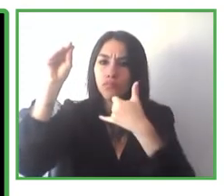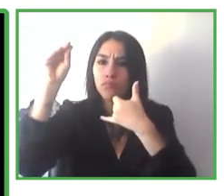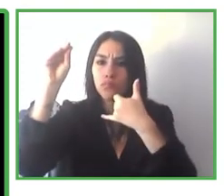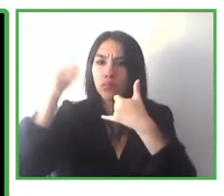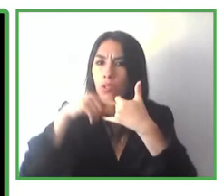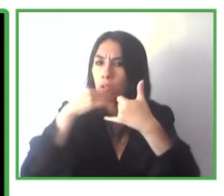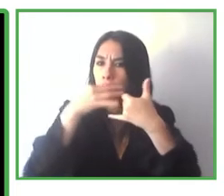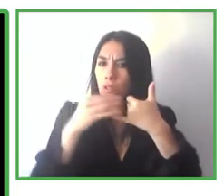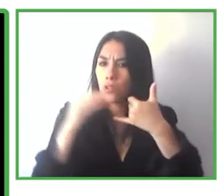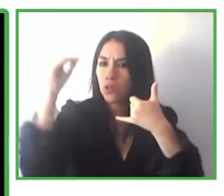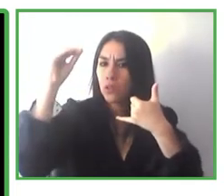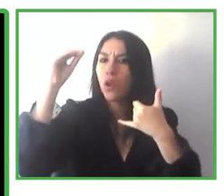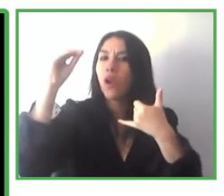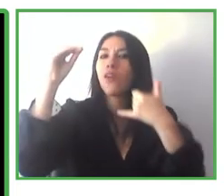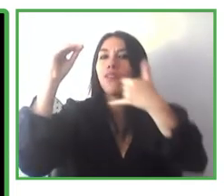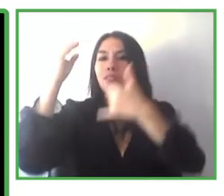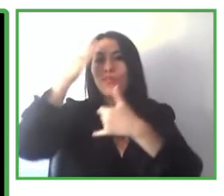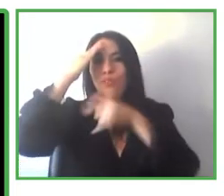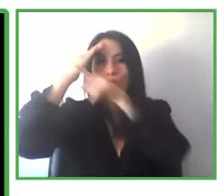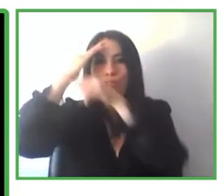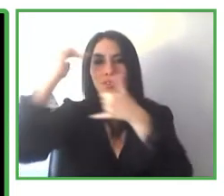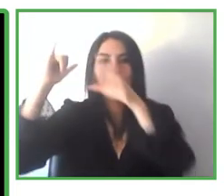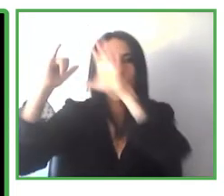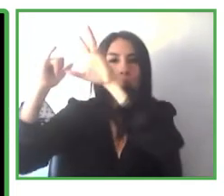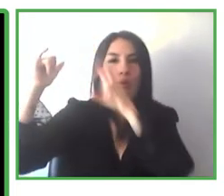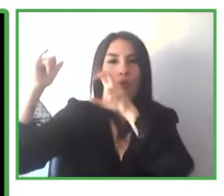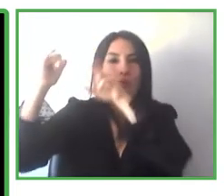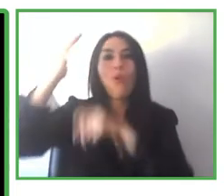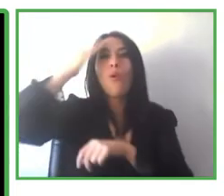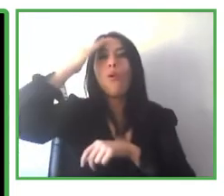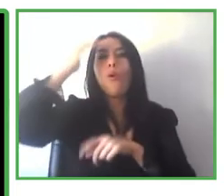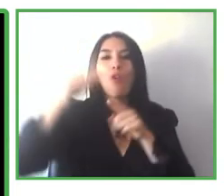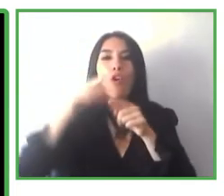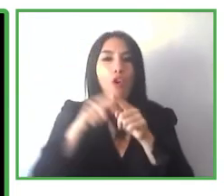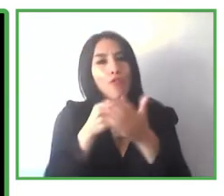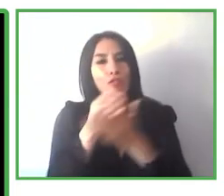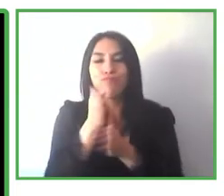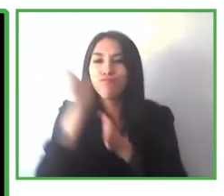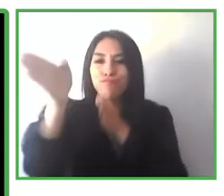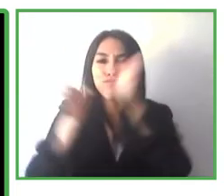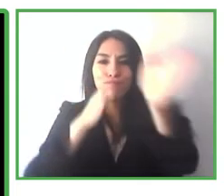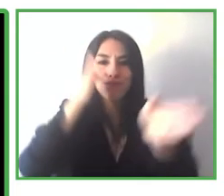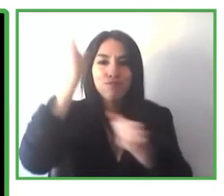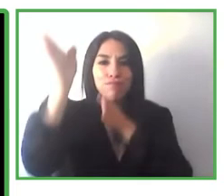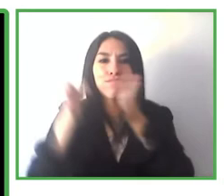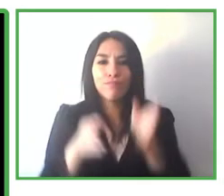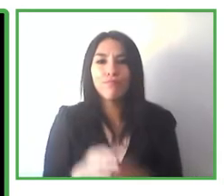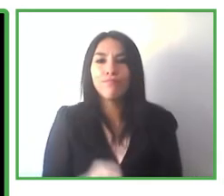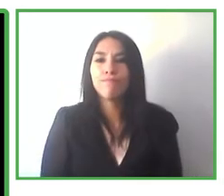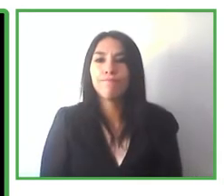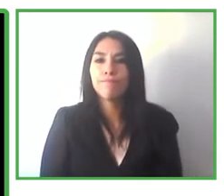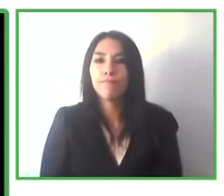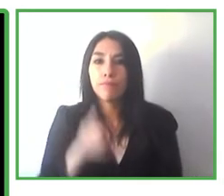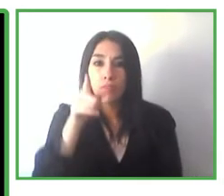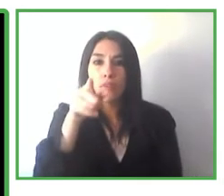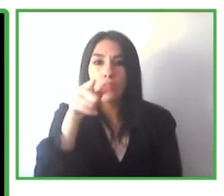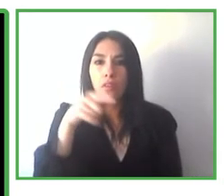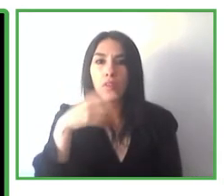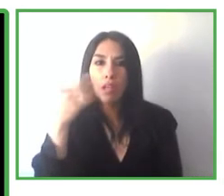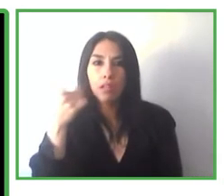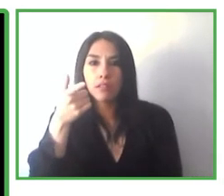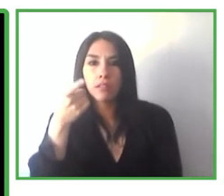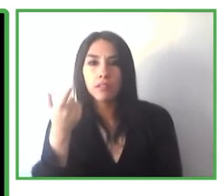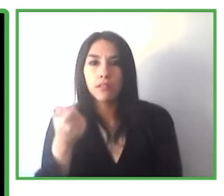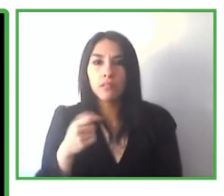this, you can find your way even though you don't have any impairments. So this is the experience that is